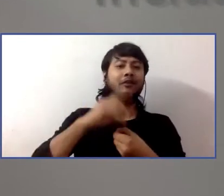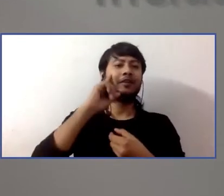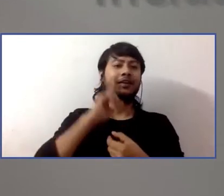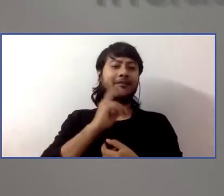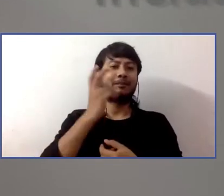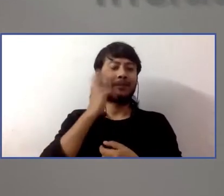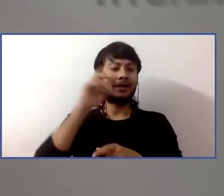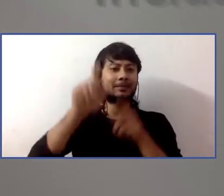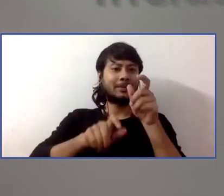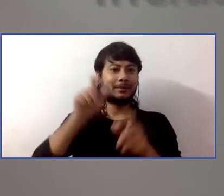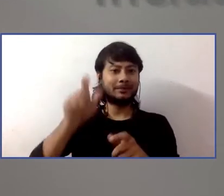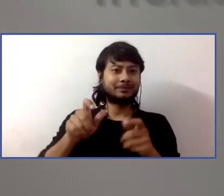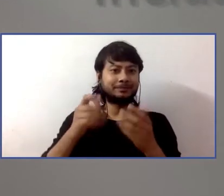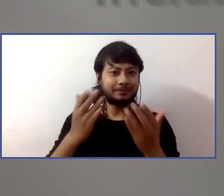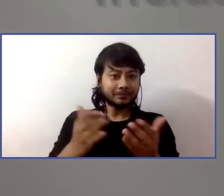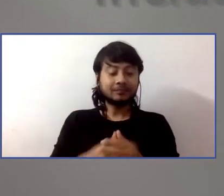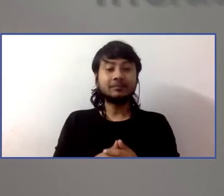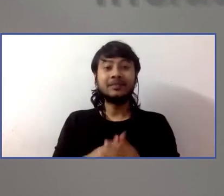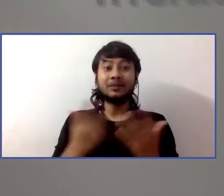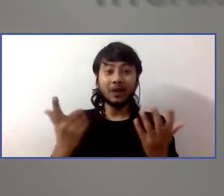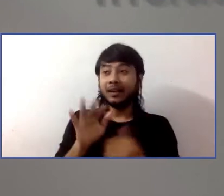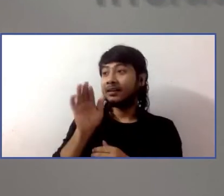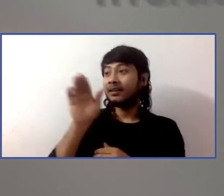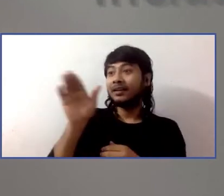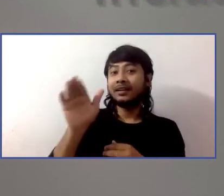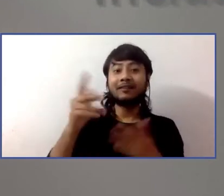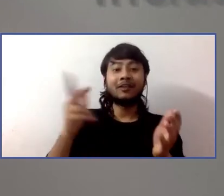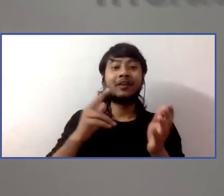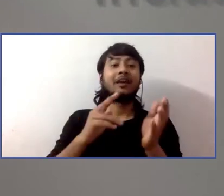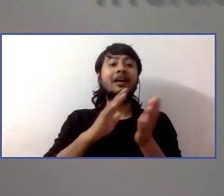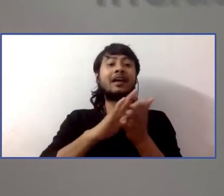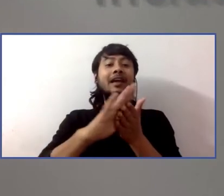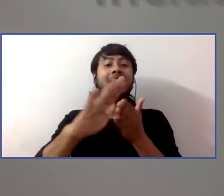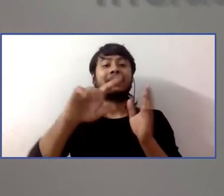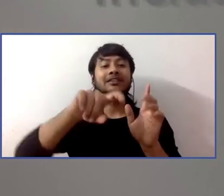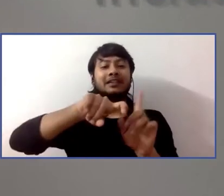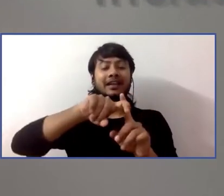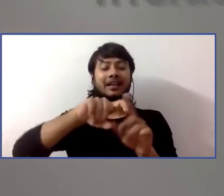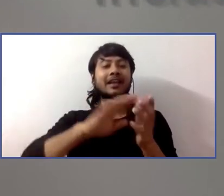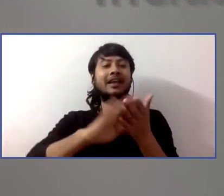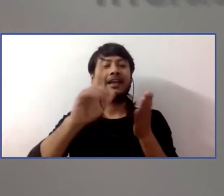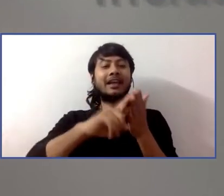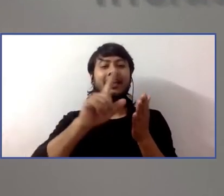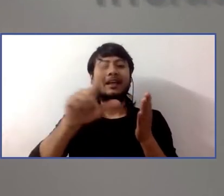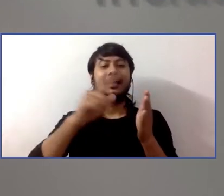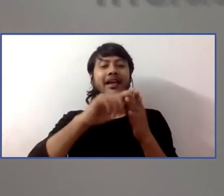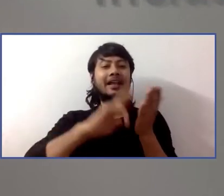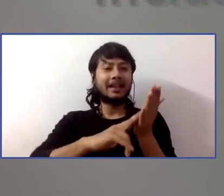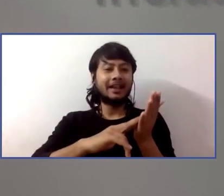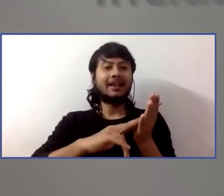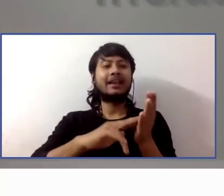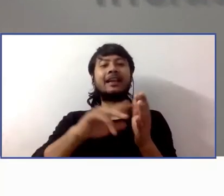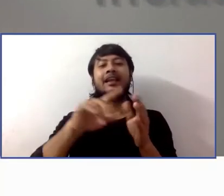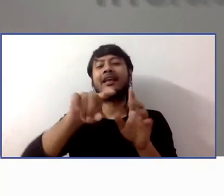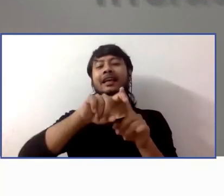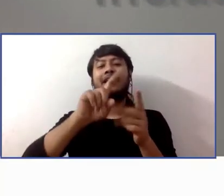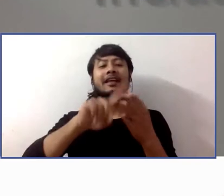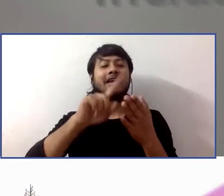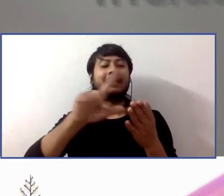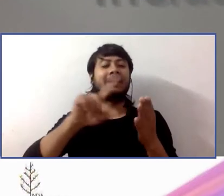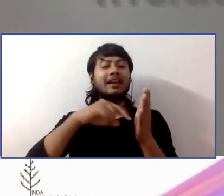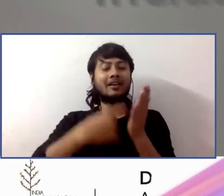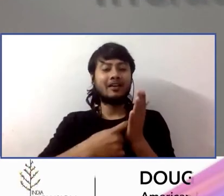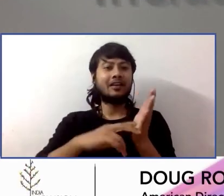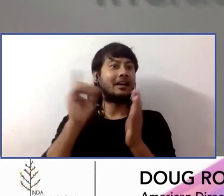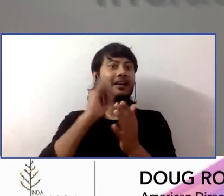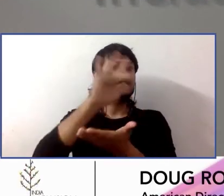to and ultimately partnering with the Helen Keller National Center to make it. And what was so great about working with them is that, you know, I